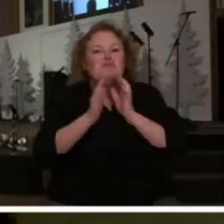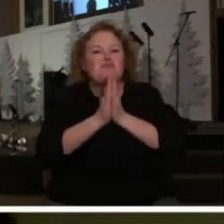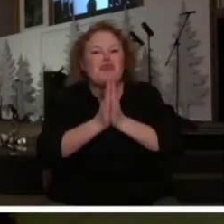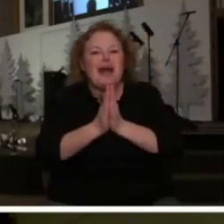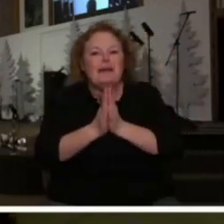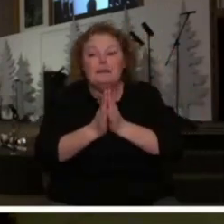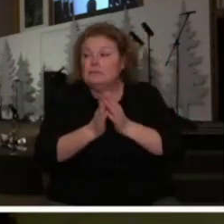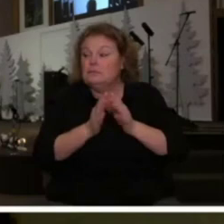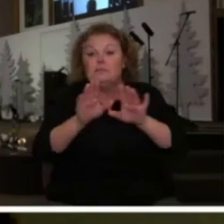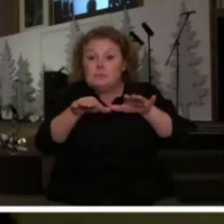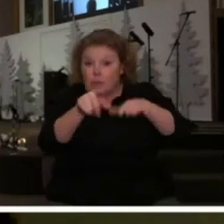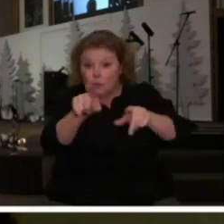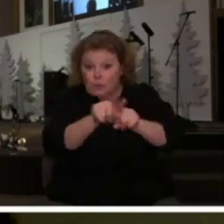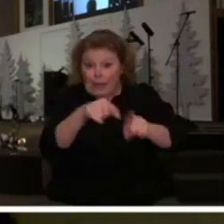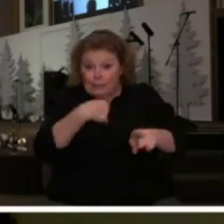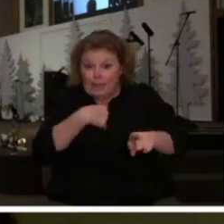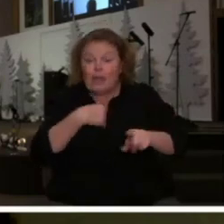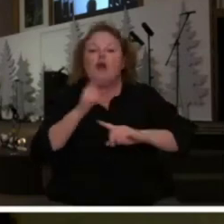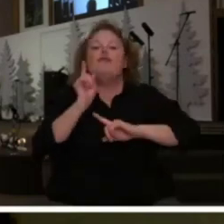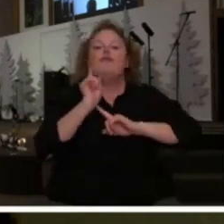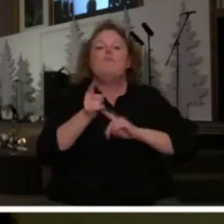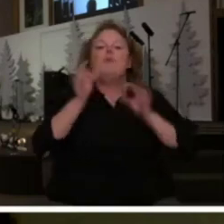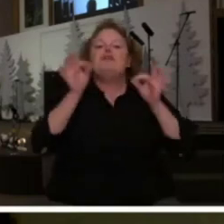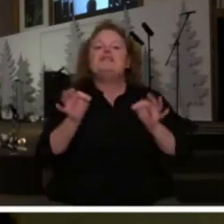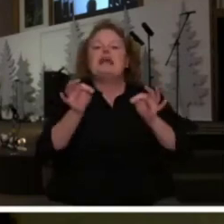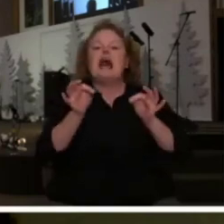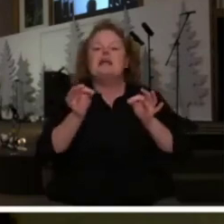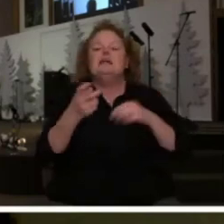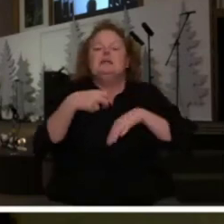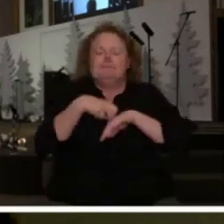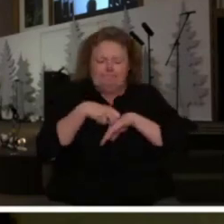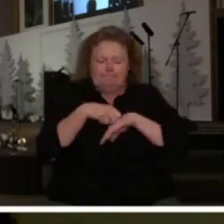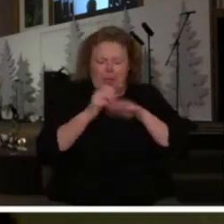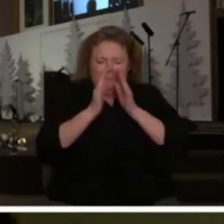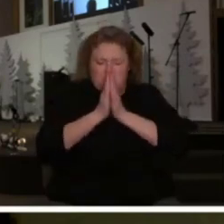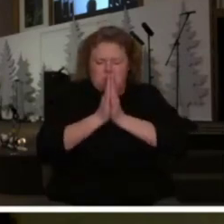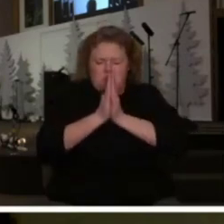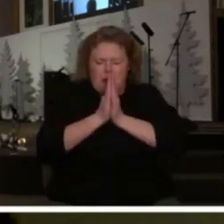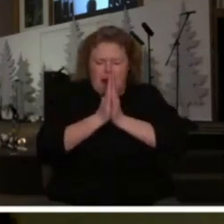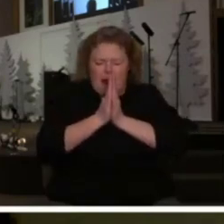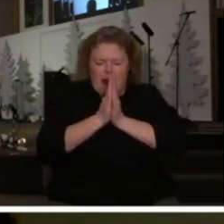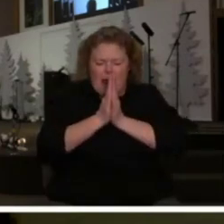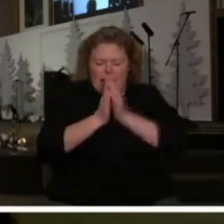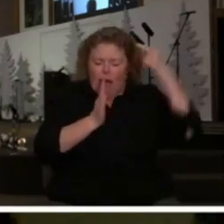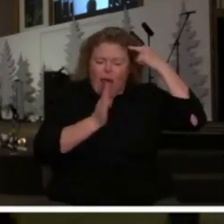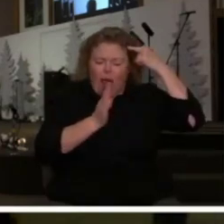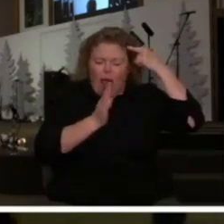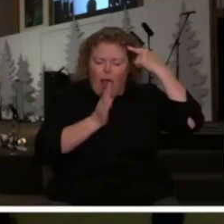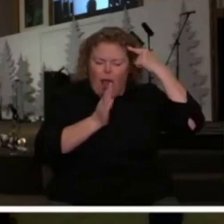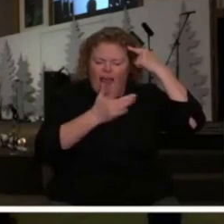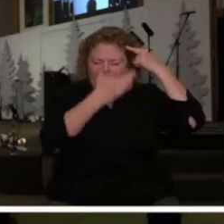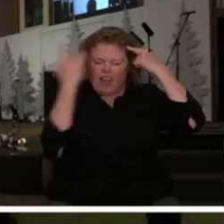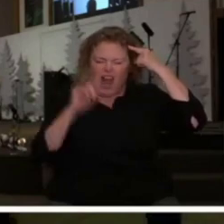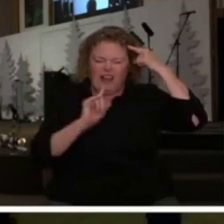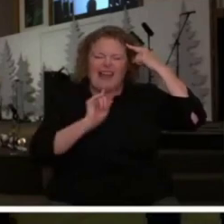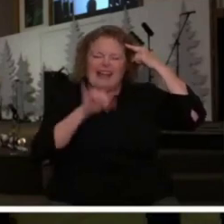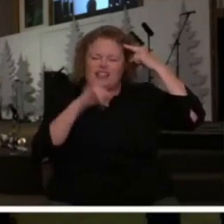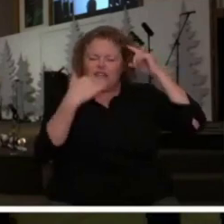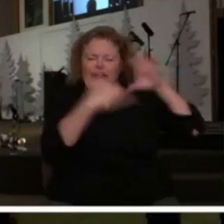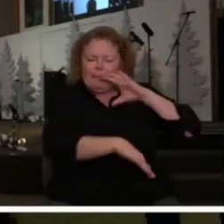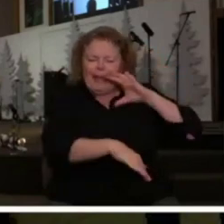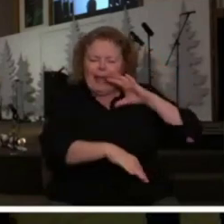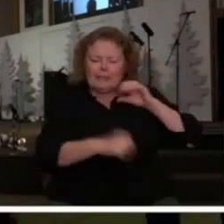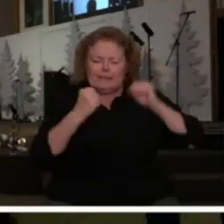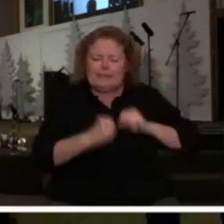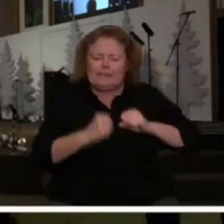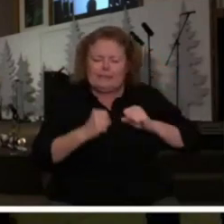of you are like me? That the moment that you get down on your knees and begin to pray, every email that you didn't return suddenly comes to